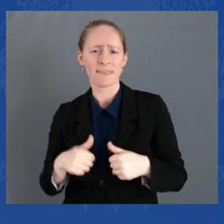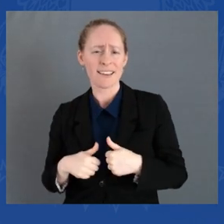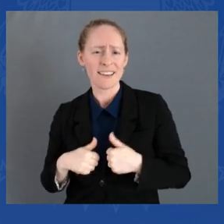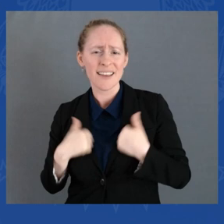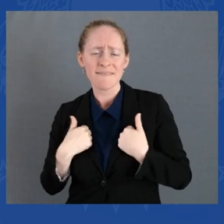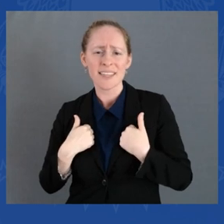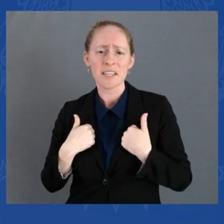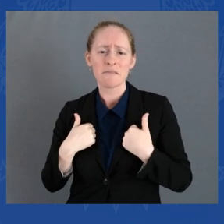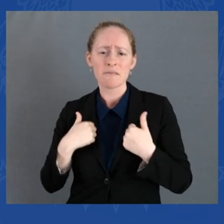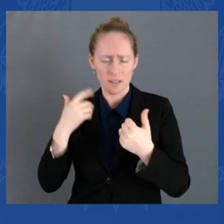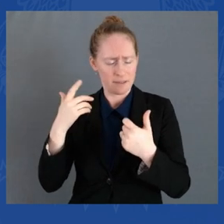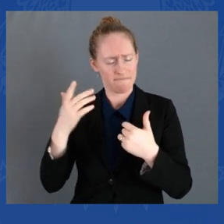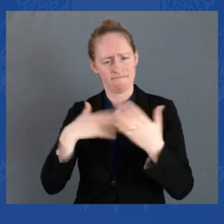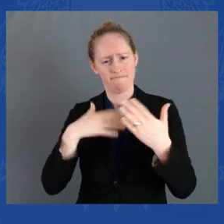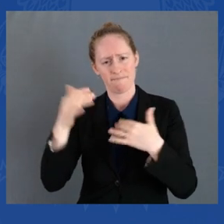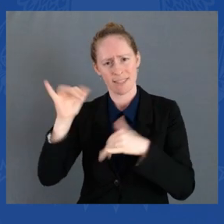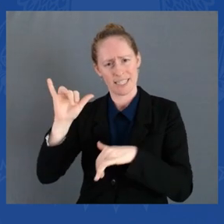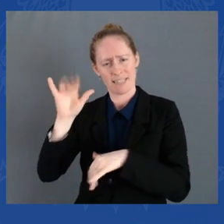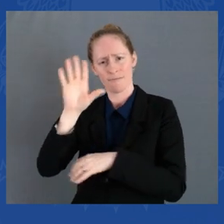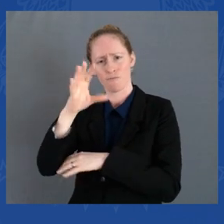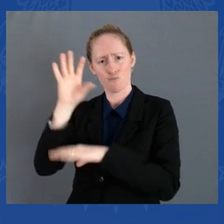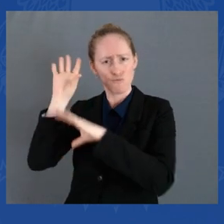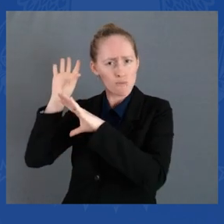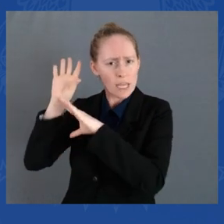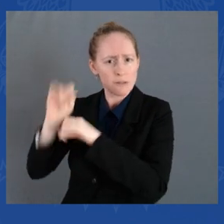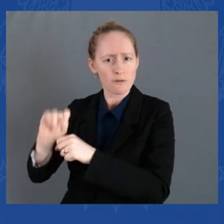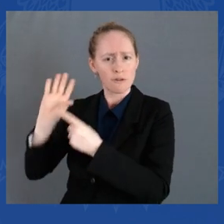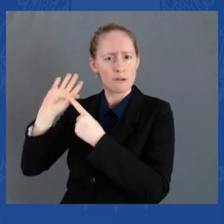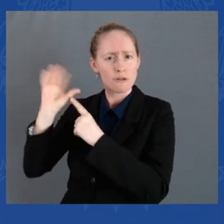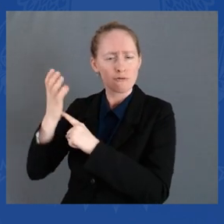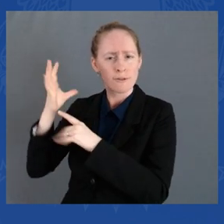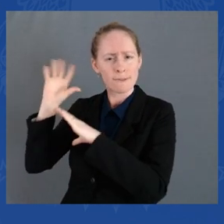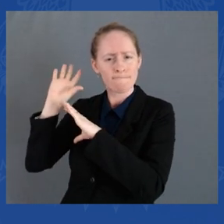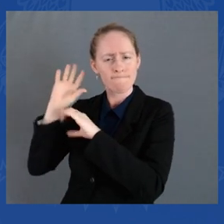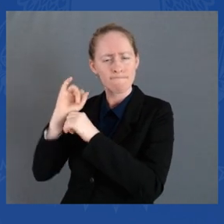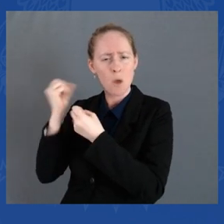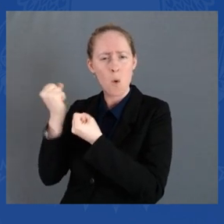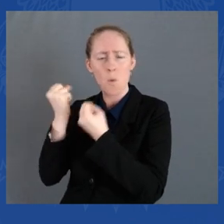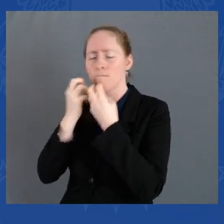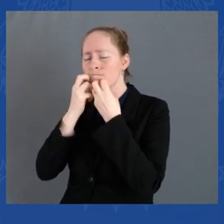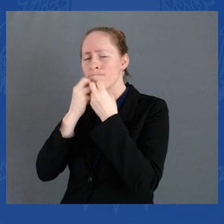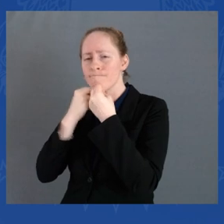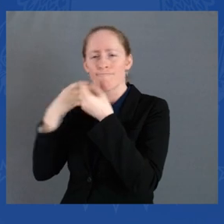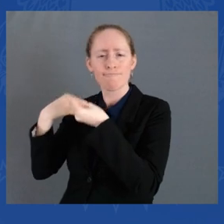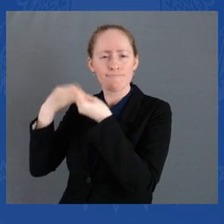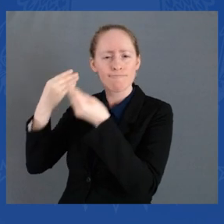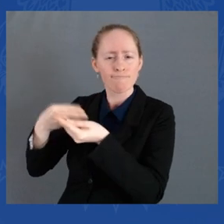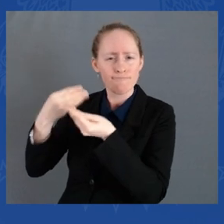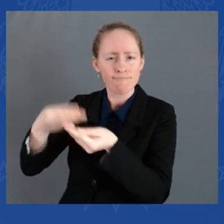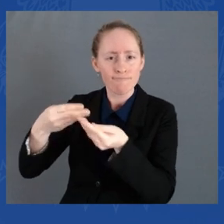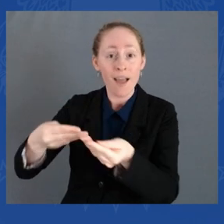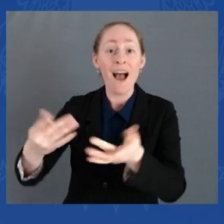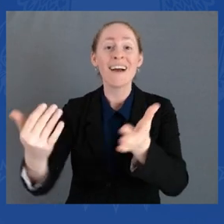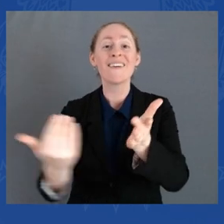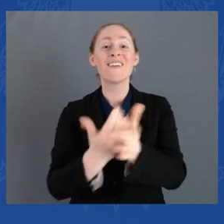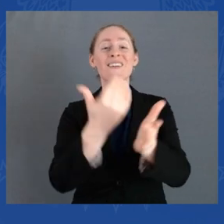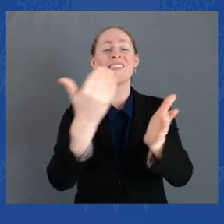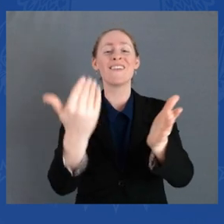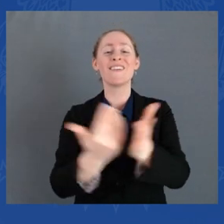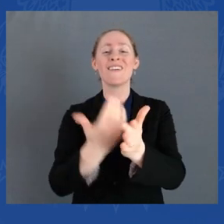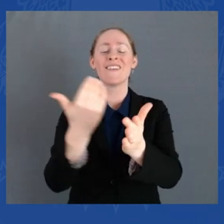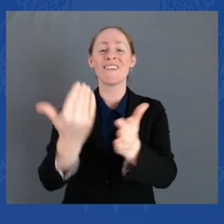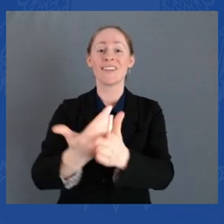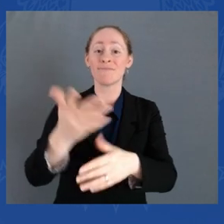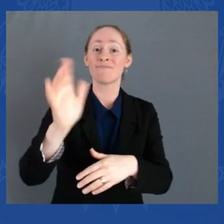that drives you to shape our art and technology and culture for yourselves and